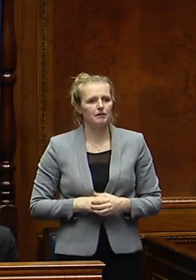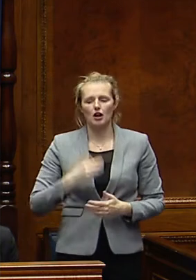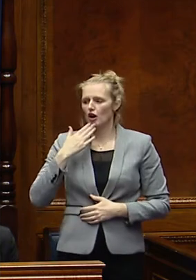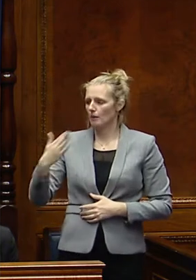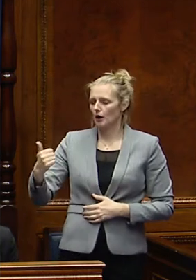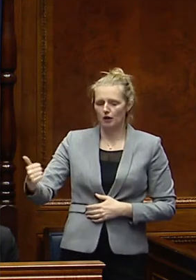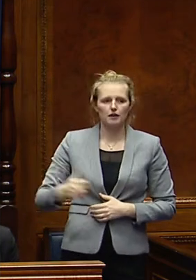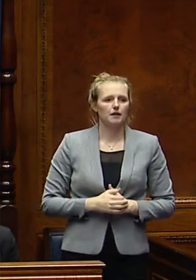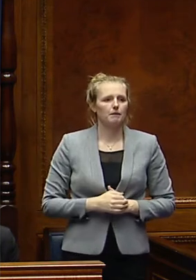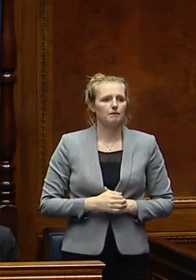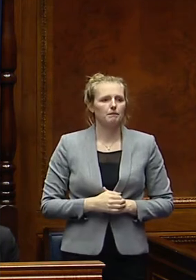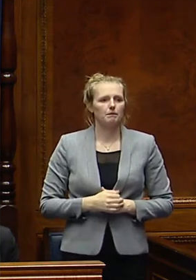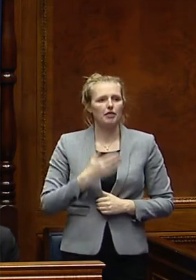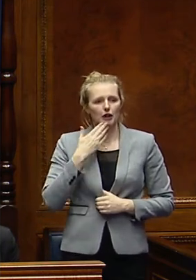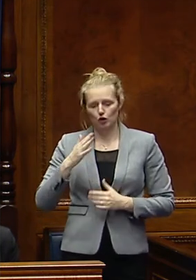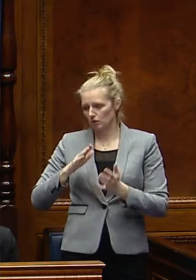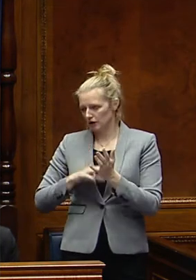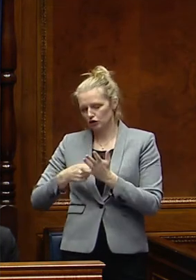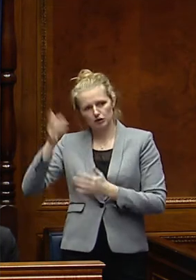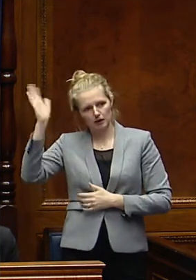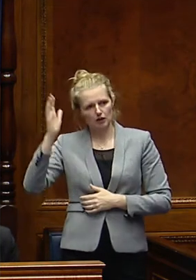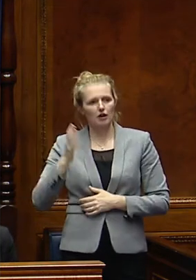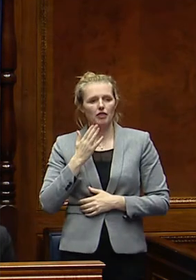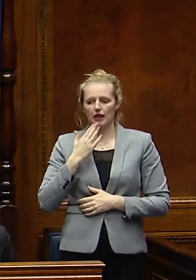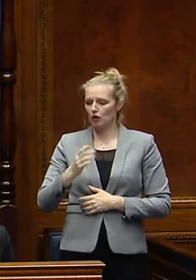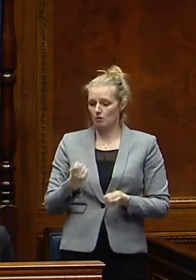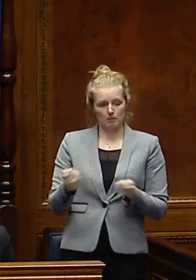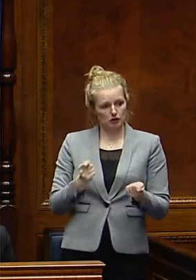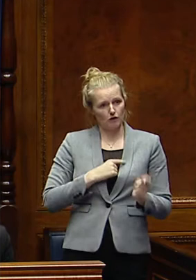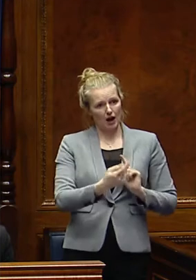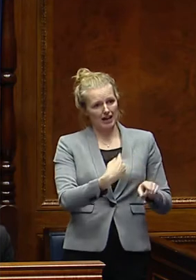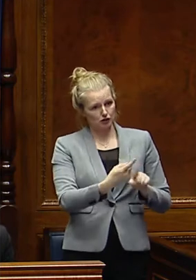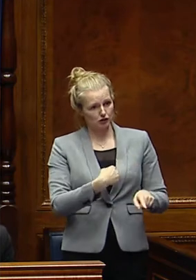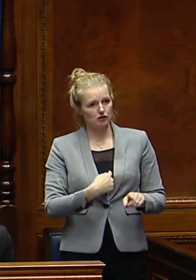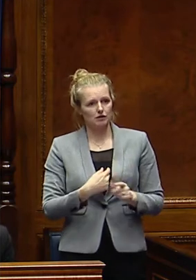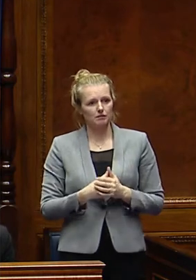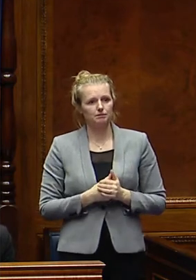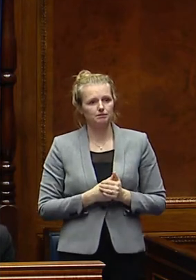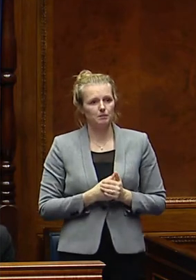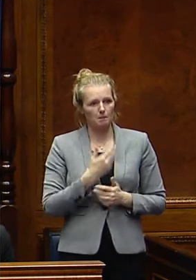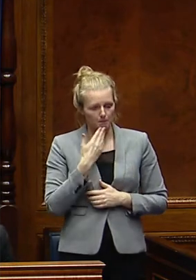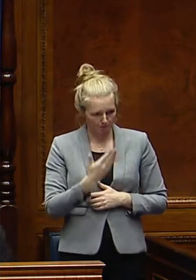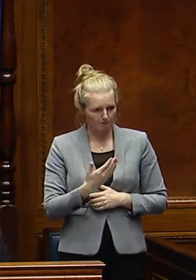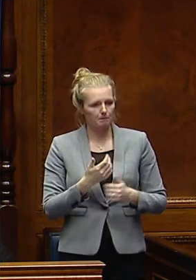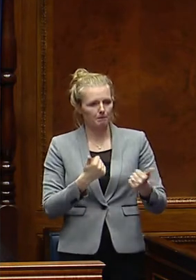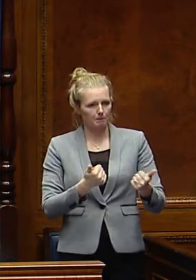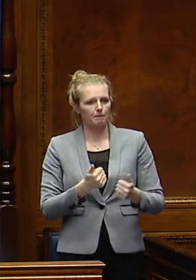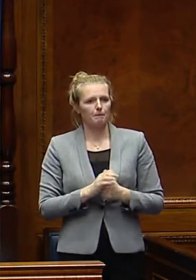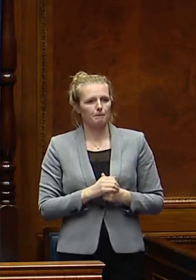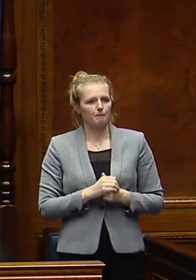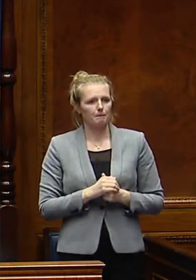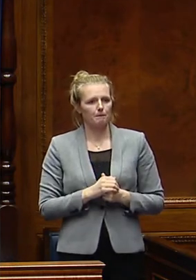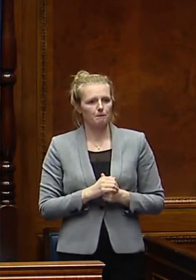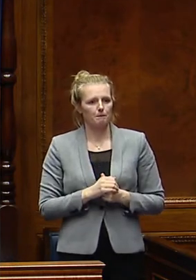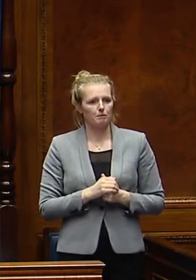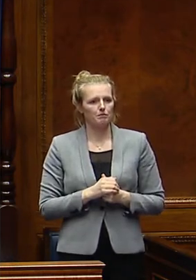Thank you, Mr Speaker. Thank you, Mr minister for her answers thus far and congratulate her on her post. I haven't addressed